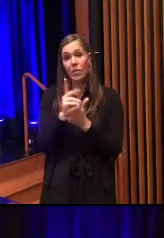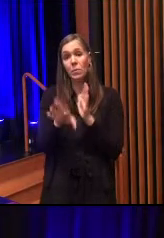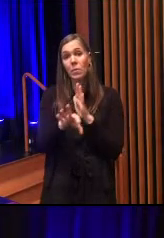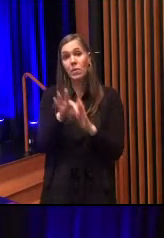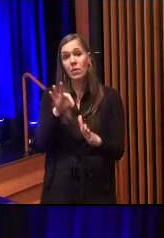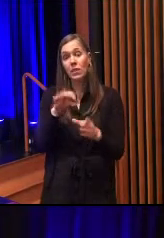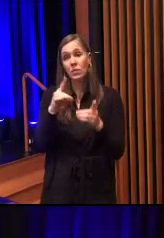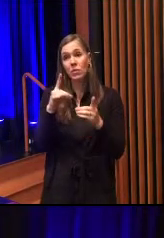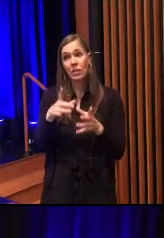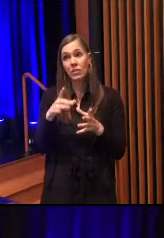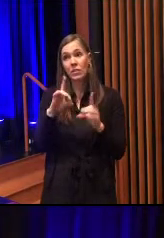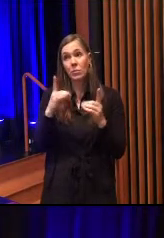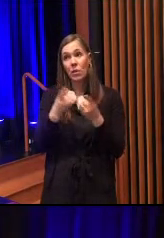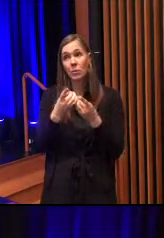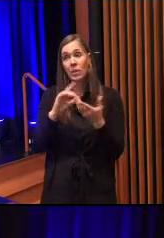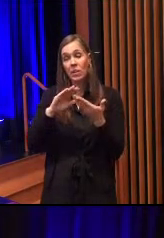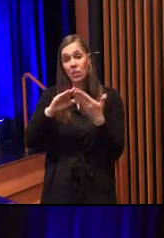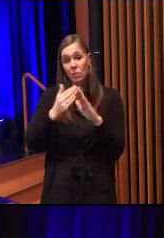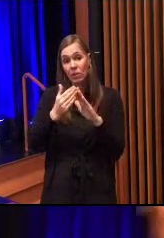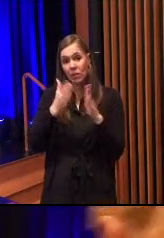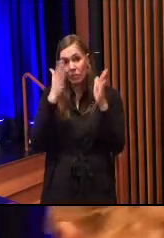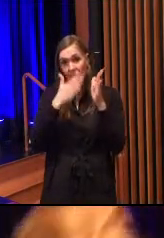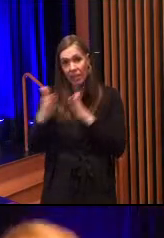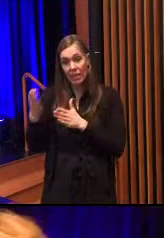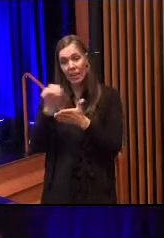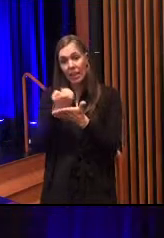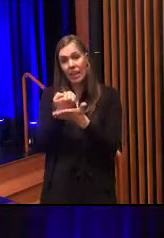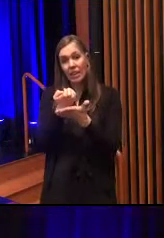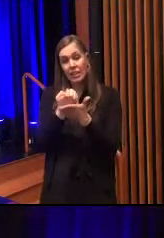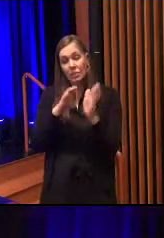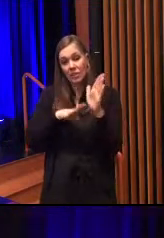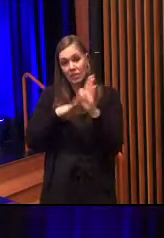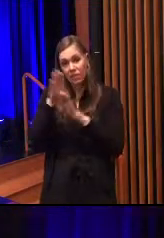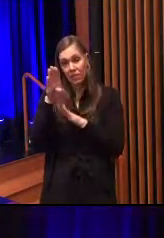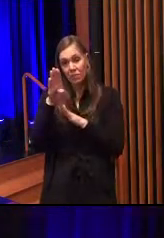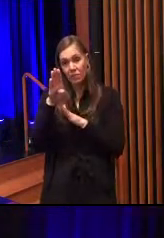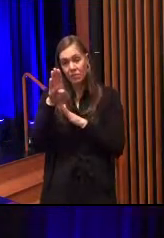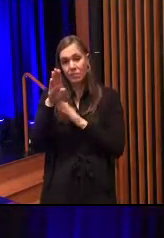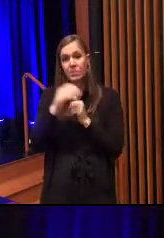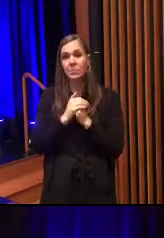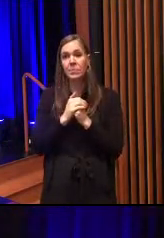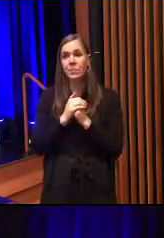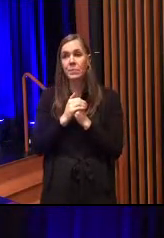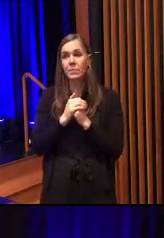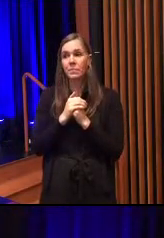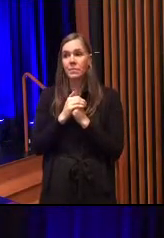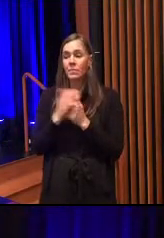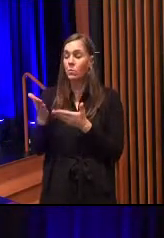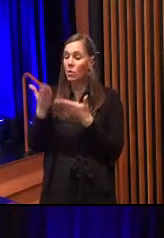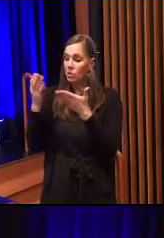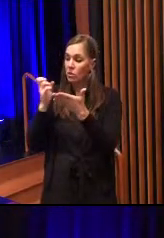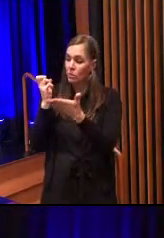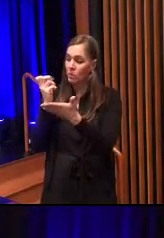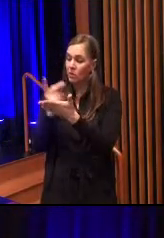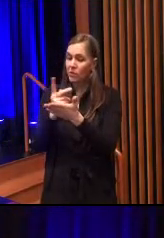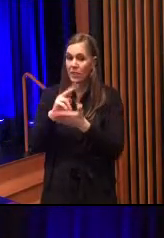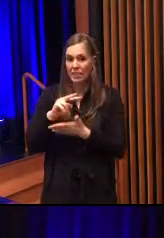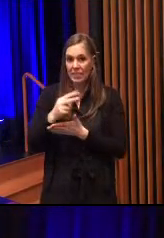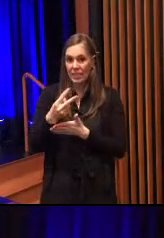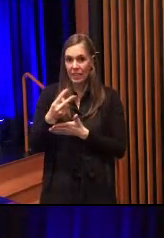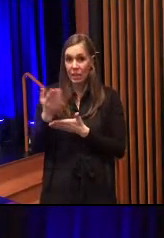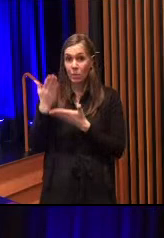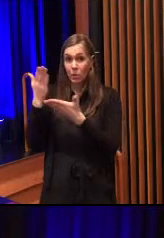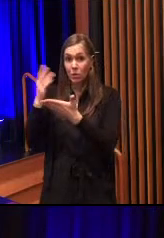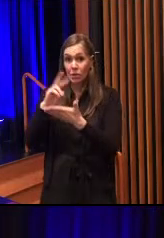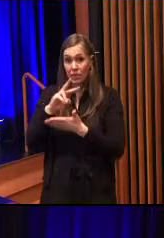appointment of the director of the department of community planning and economic development. Motion to approve. Second. We have a